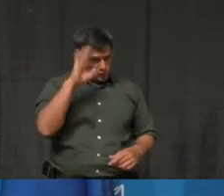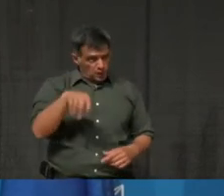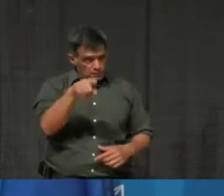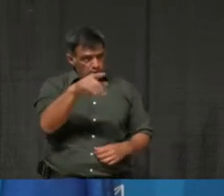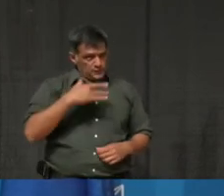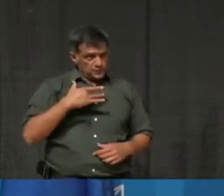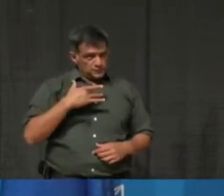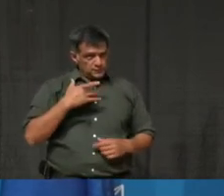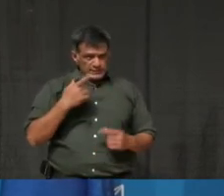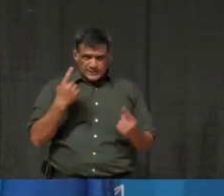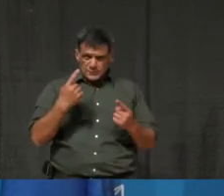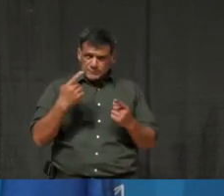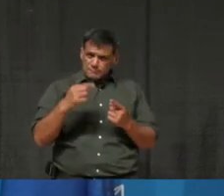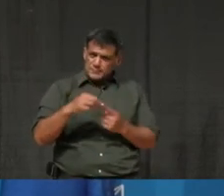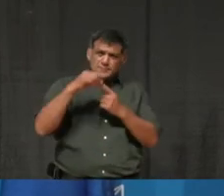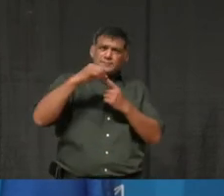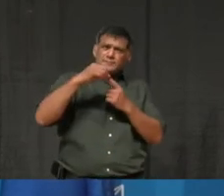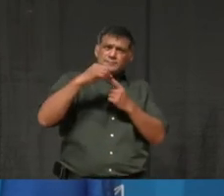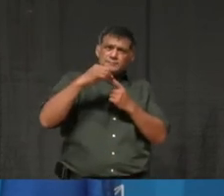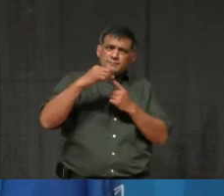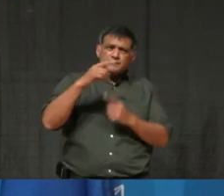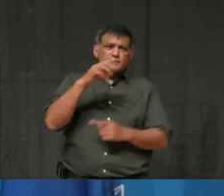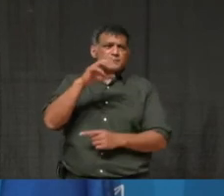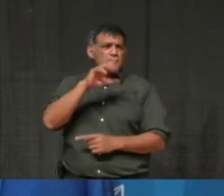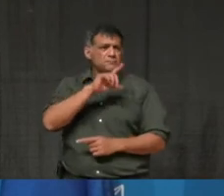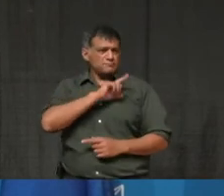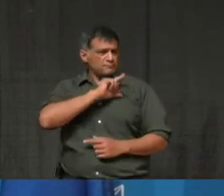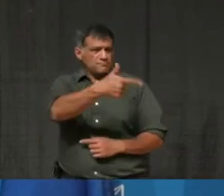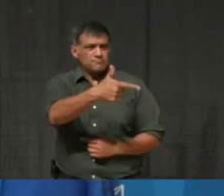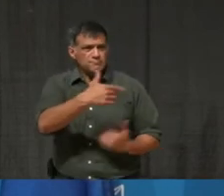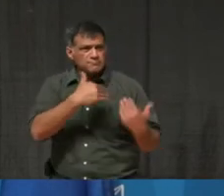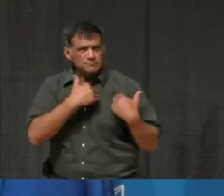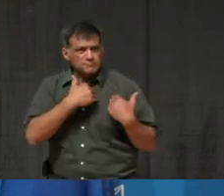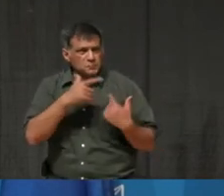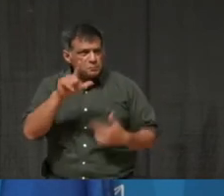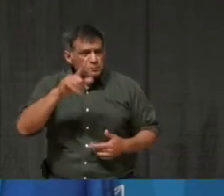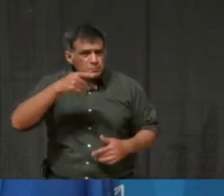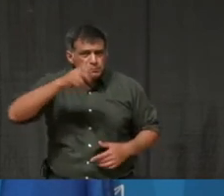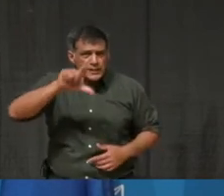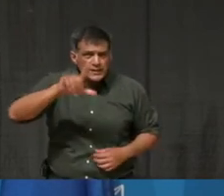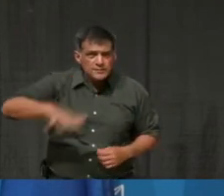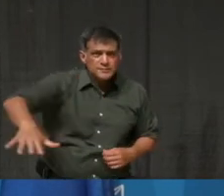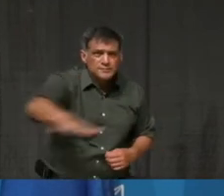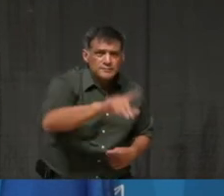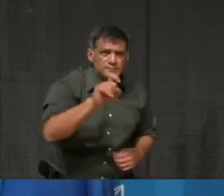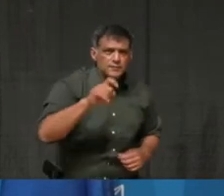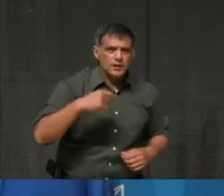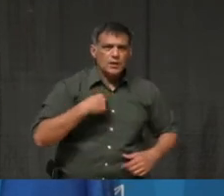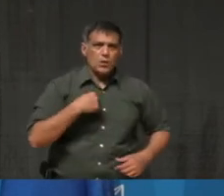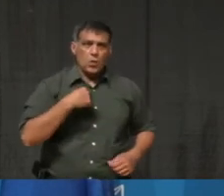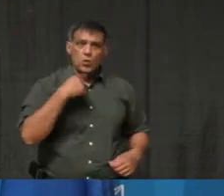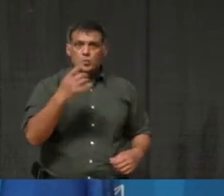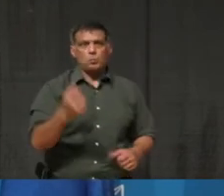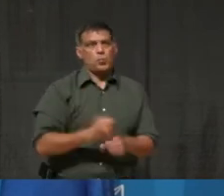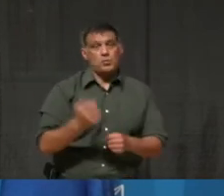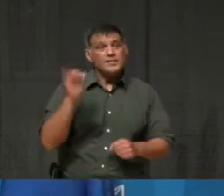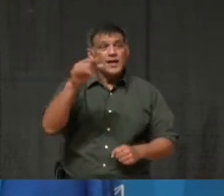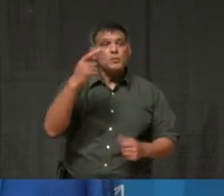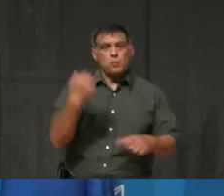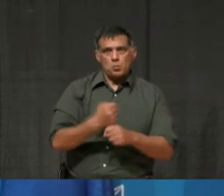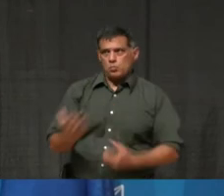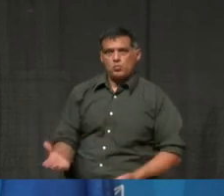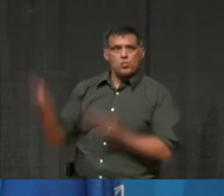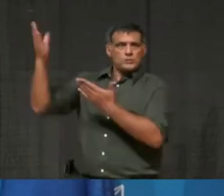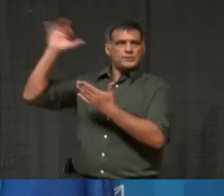special in particular that you do for Peel, beyond the, the big box motion that you guys are, um, evaluating